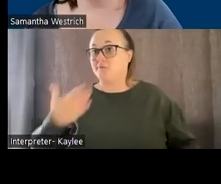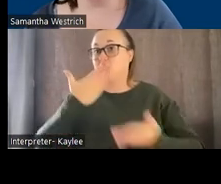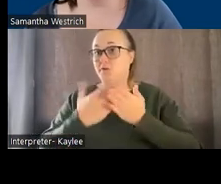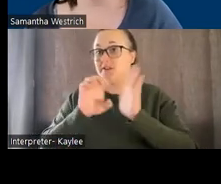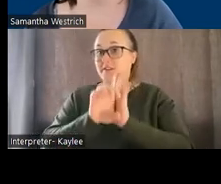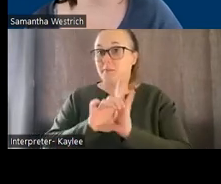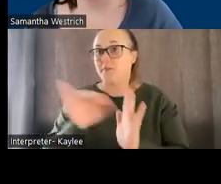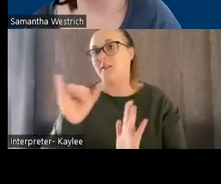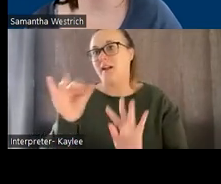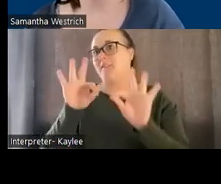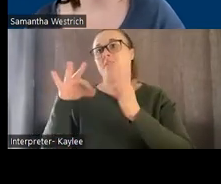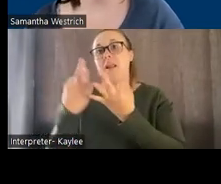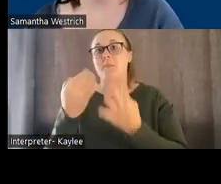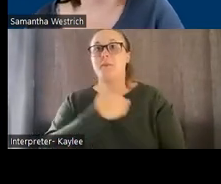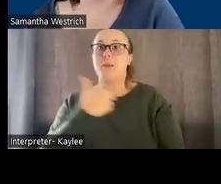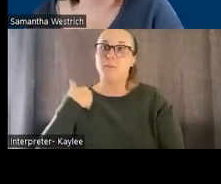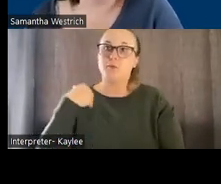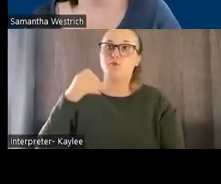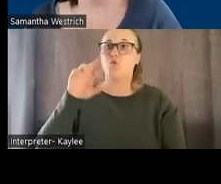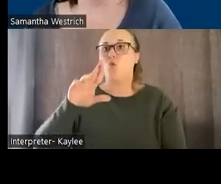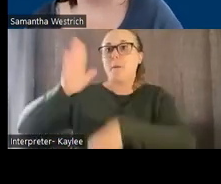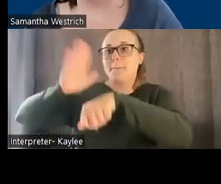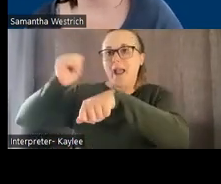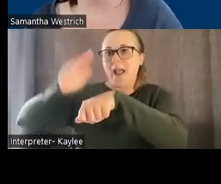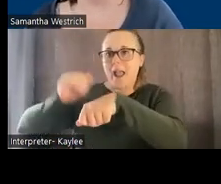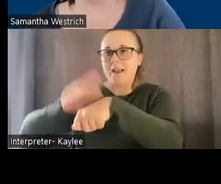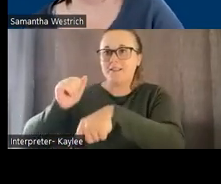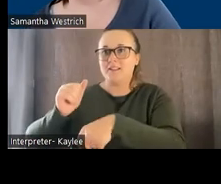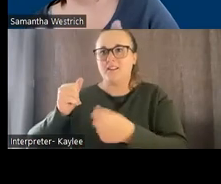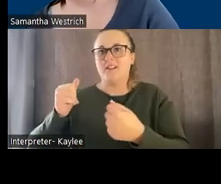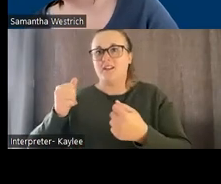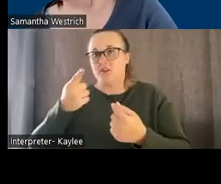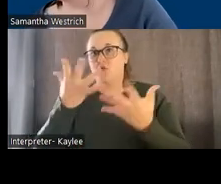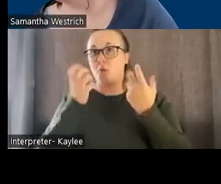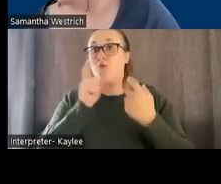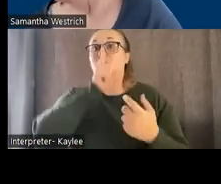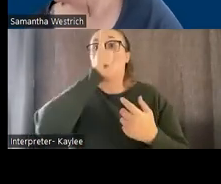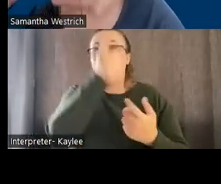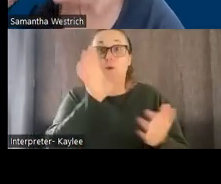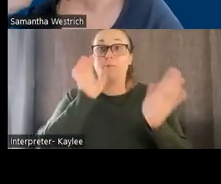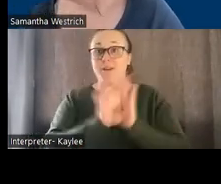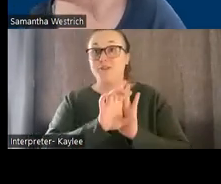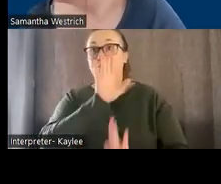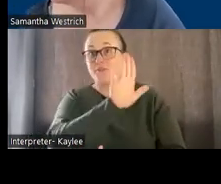family members or pets, where you would want to take a picture of their actual family member or their actual pet.